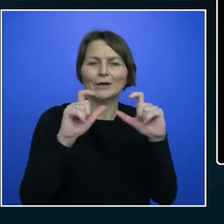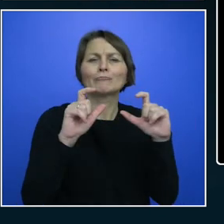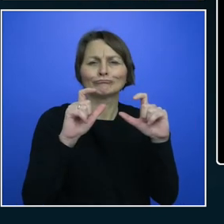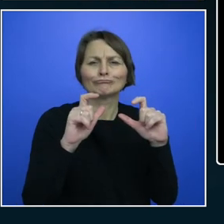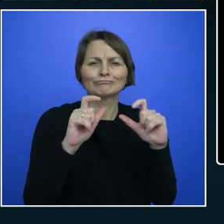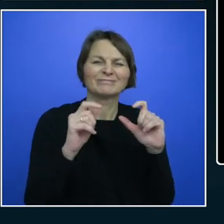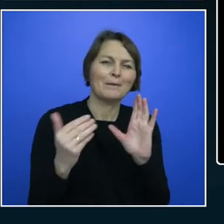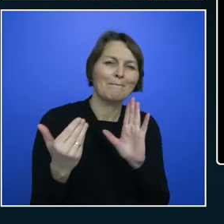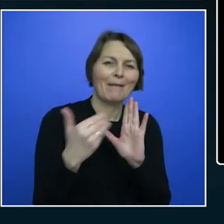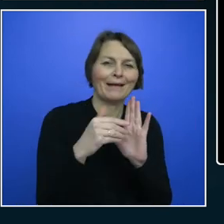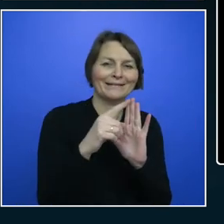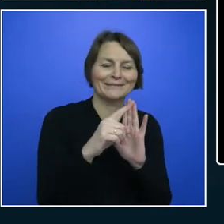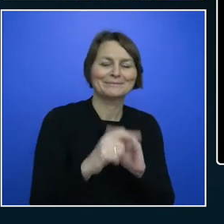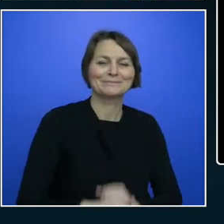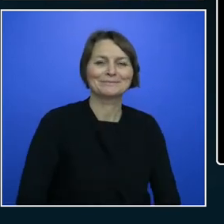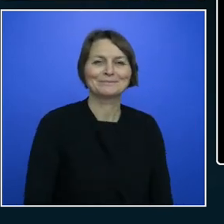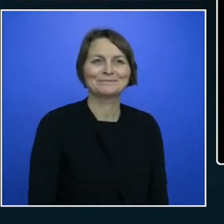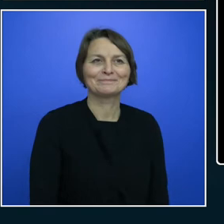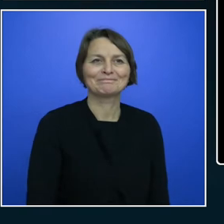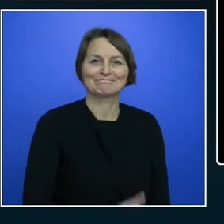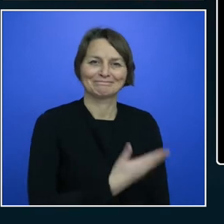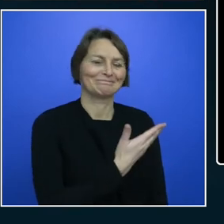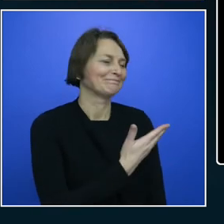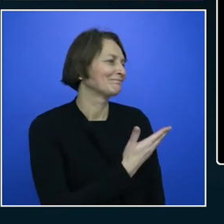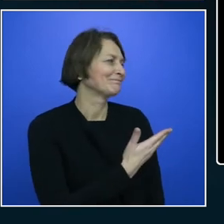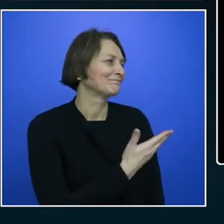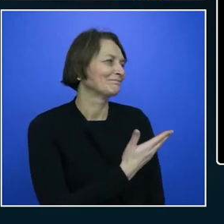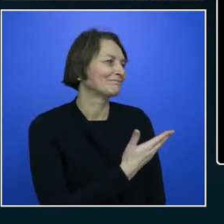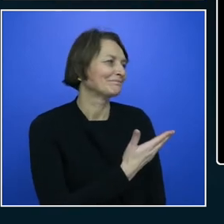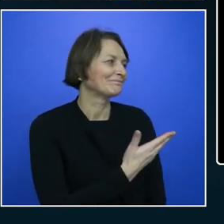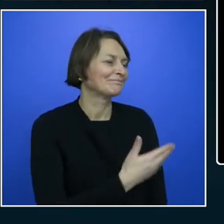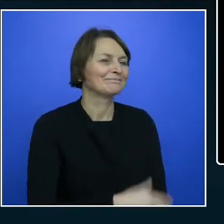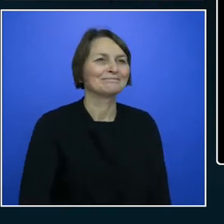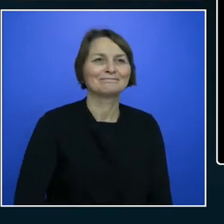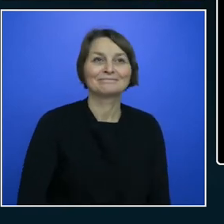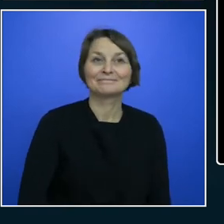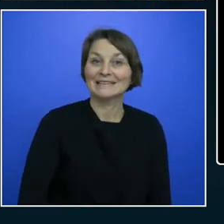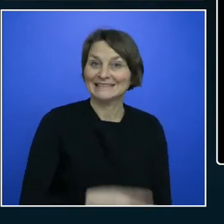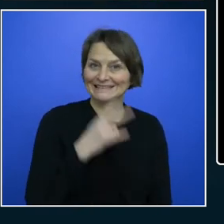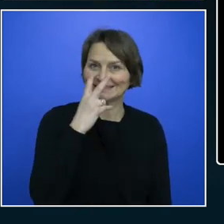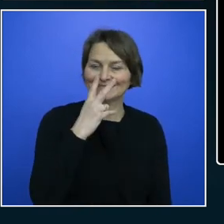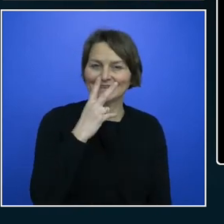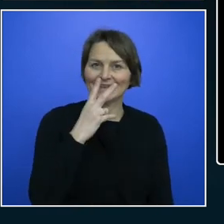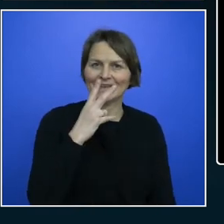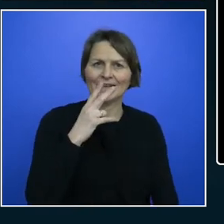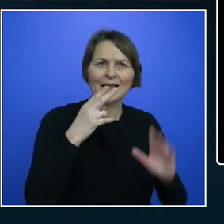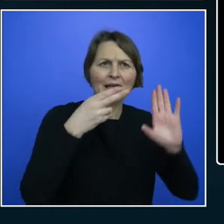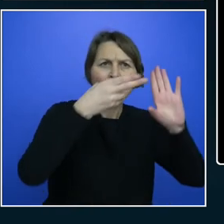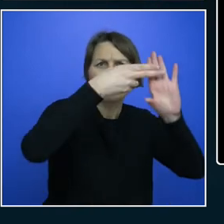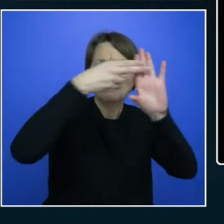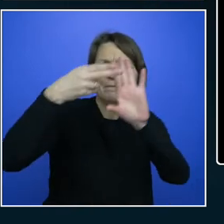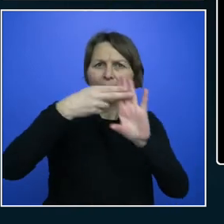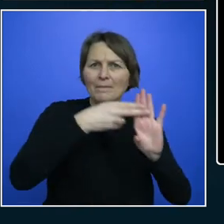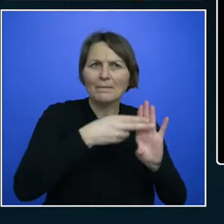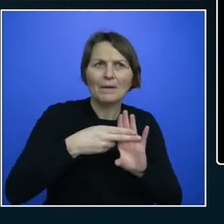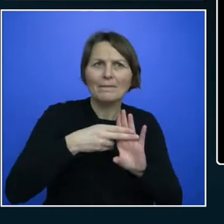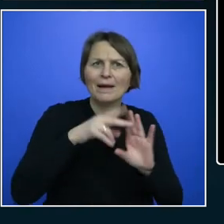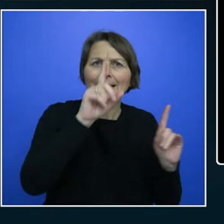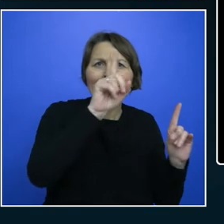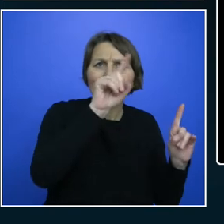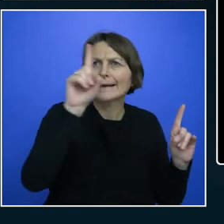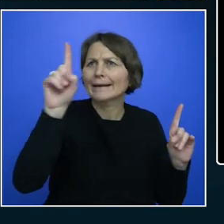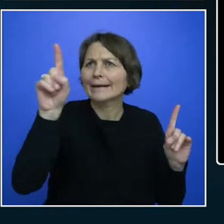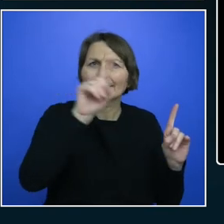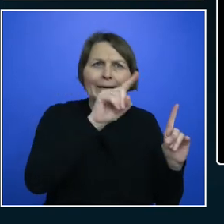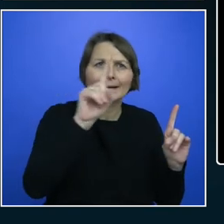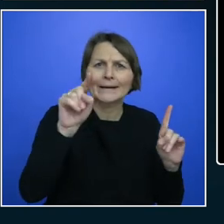I love going off script. There we go. And now it's giving me a visual representation of every problem on my page. I can click on that problem there. There's